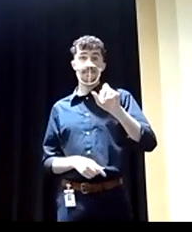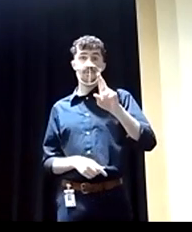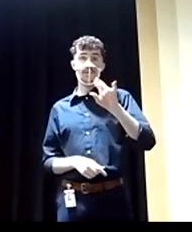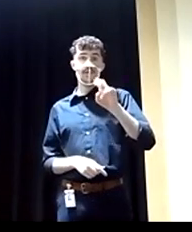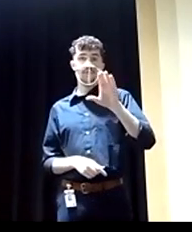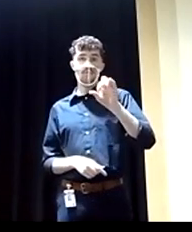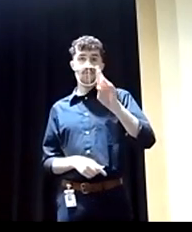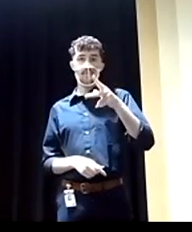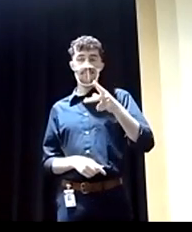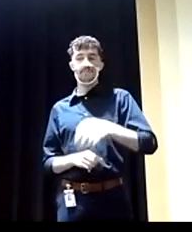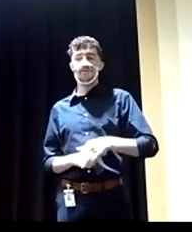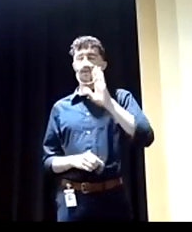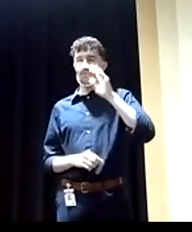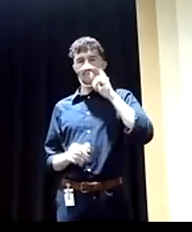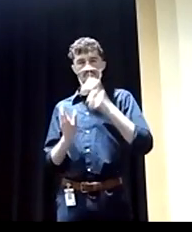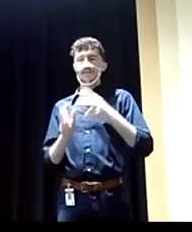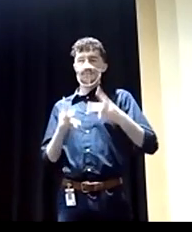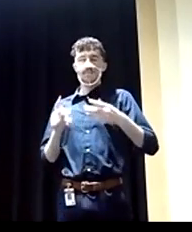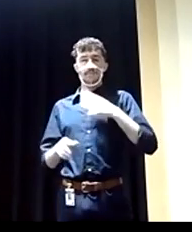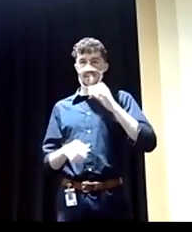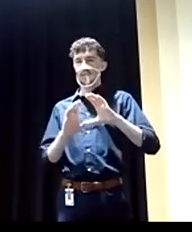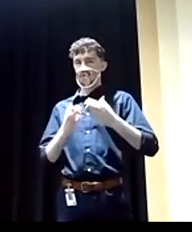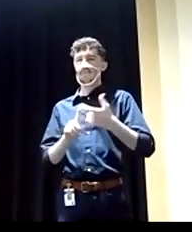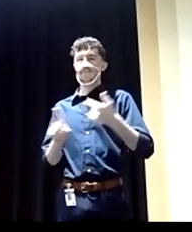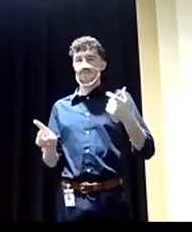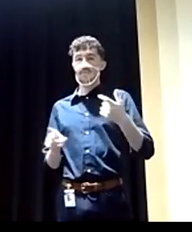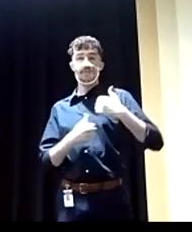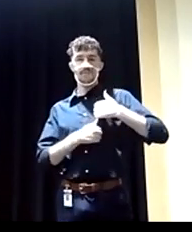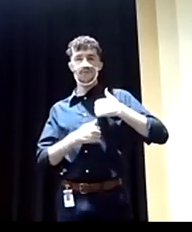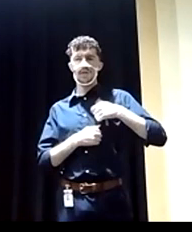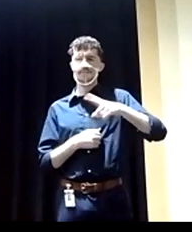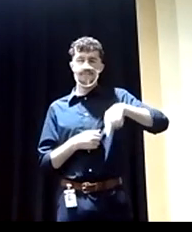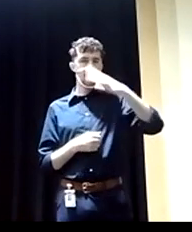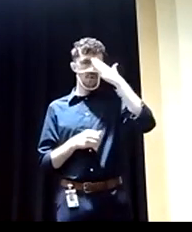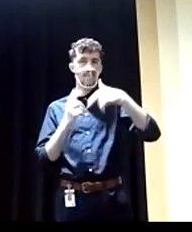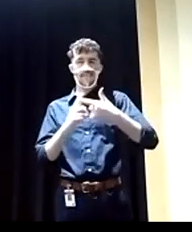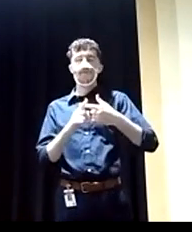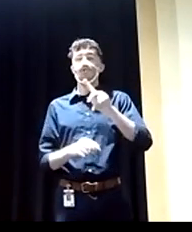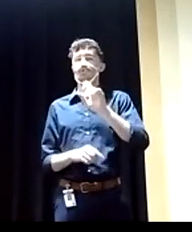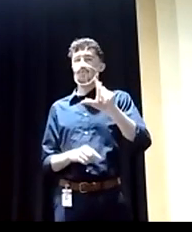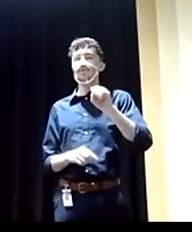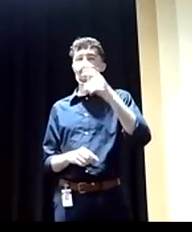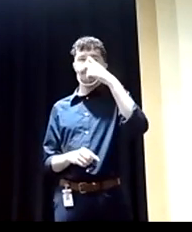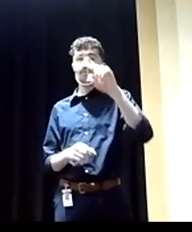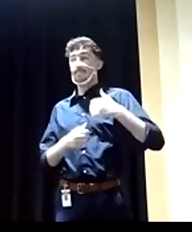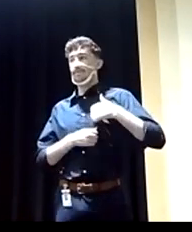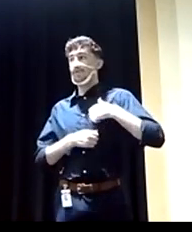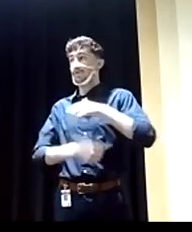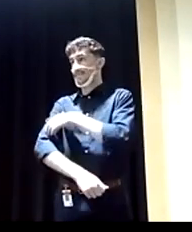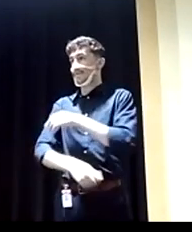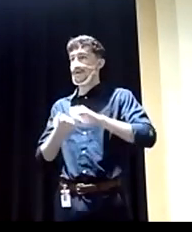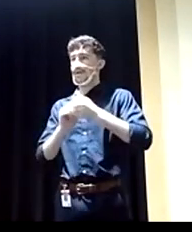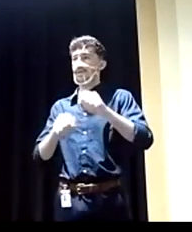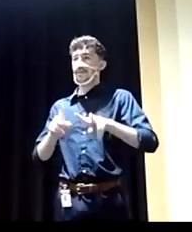about veterans of my age group is that we are very familiar with the tools of military power and how they can be used. We are also